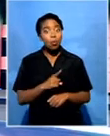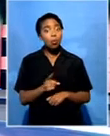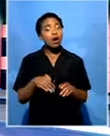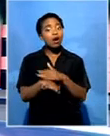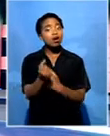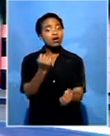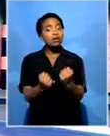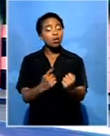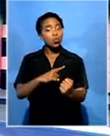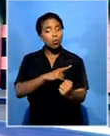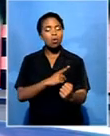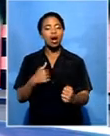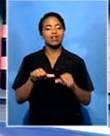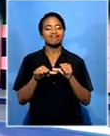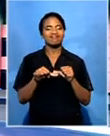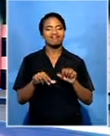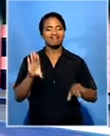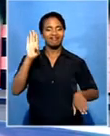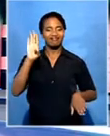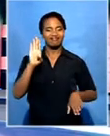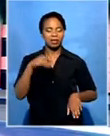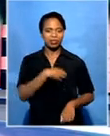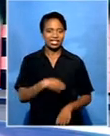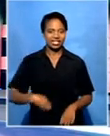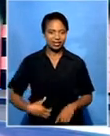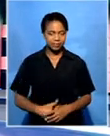Minister continued with the swearing-in of the Appeal Court President.